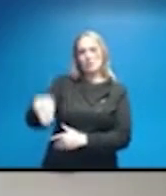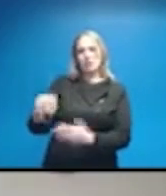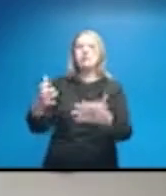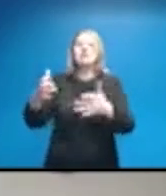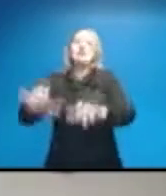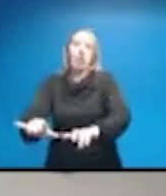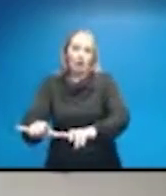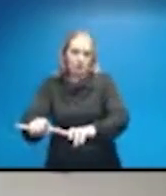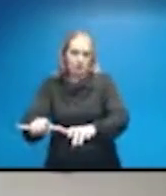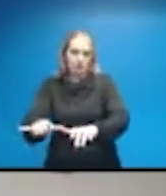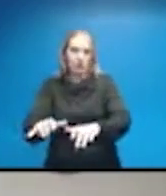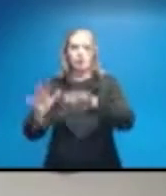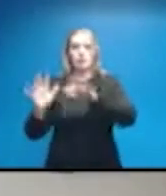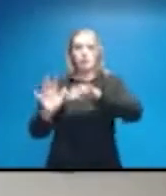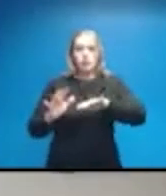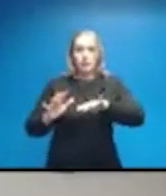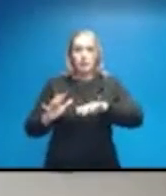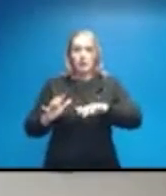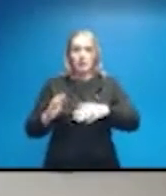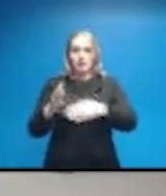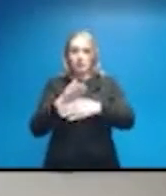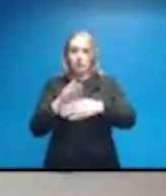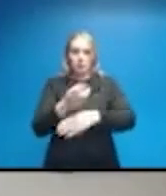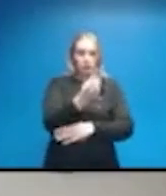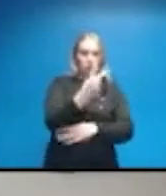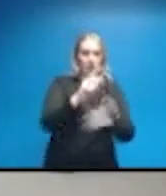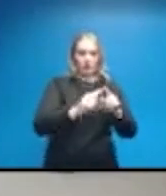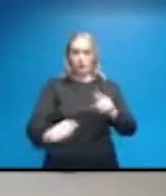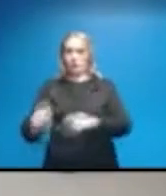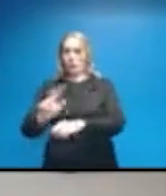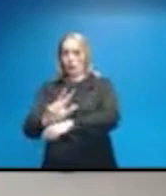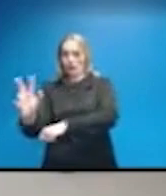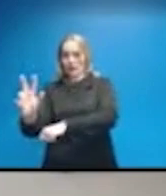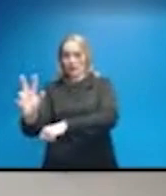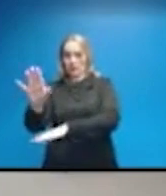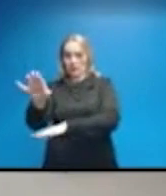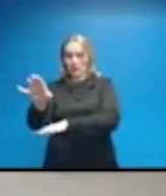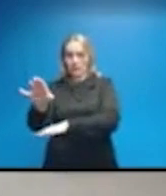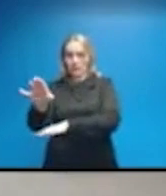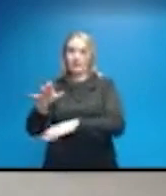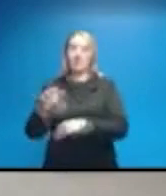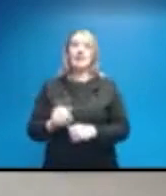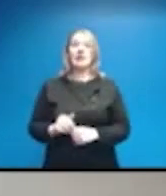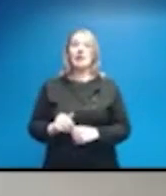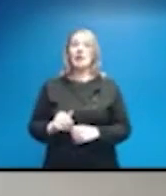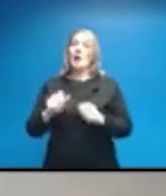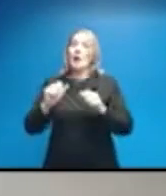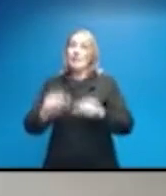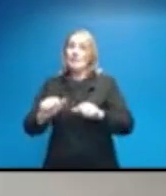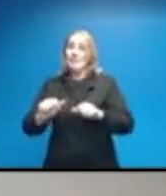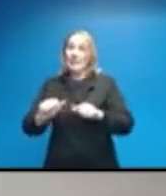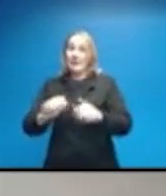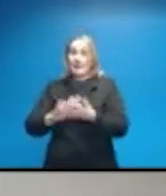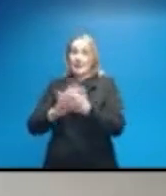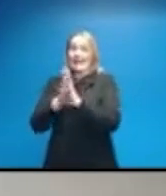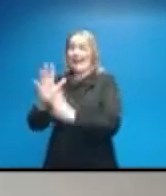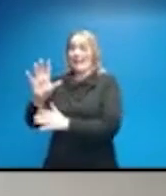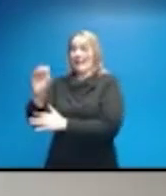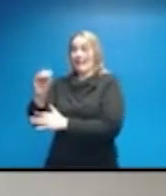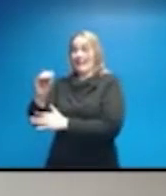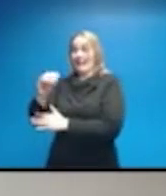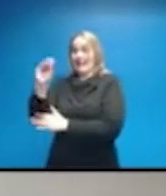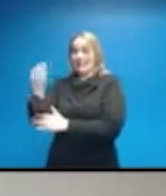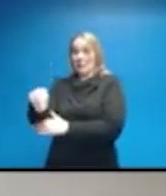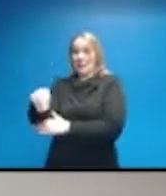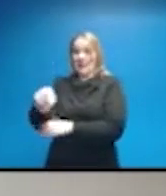precipitation between noon and 3 p.m., and those chances could potentially increase to 50 percent between 3